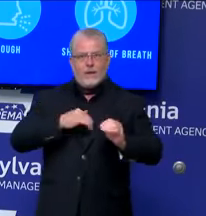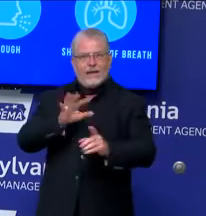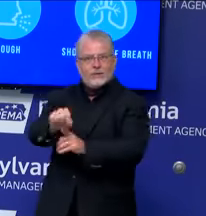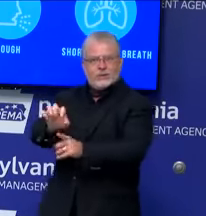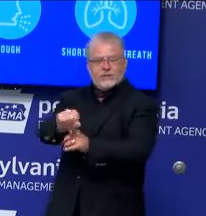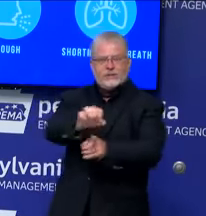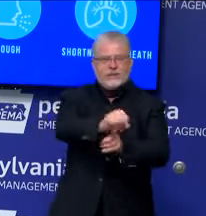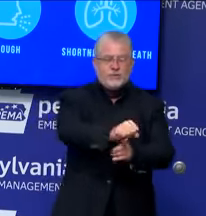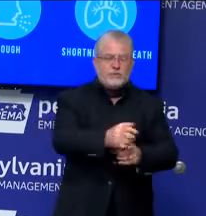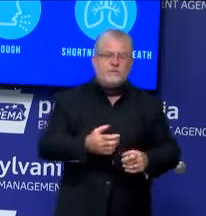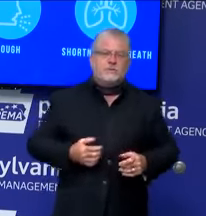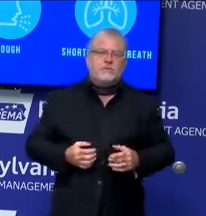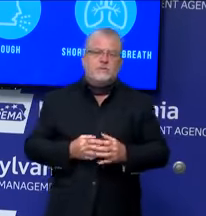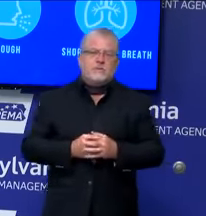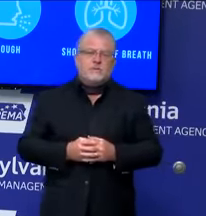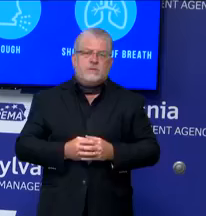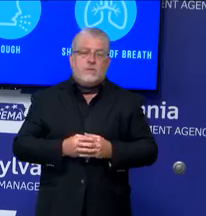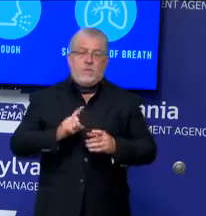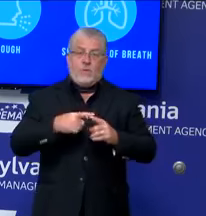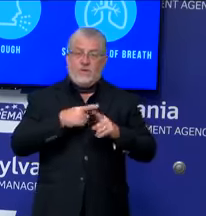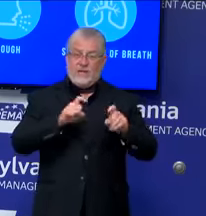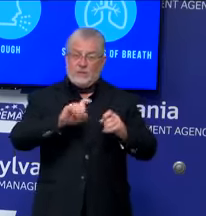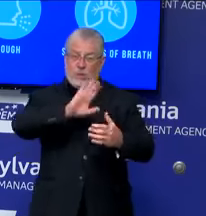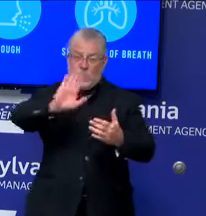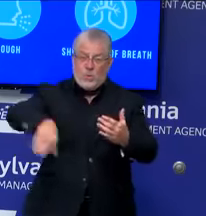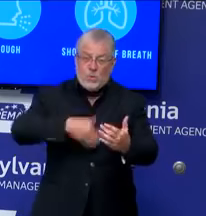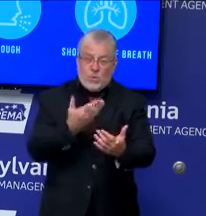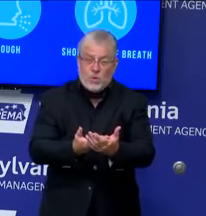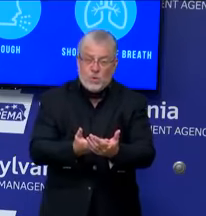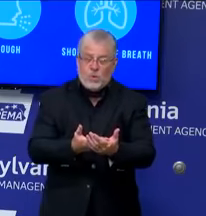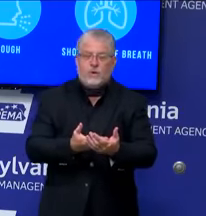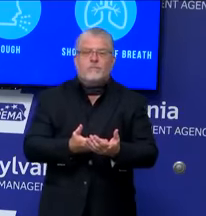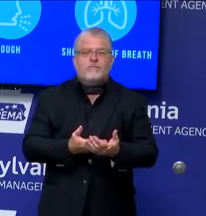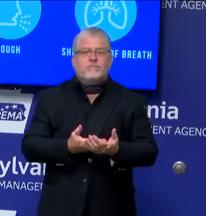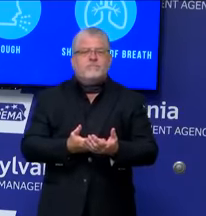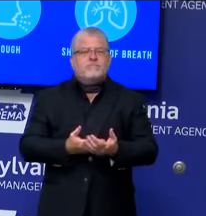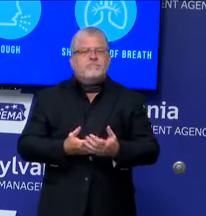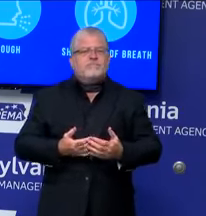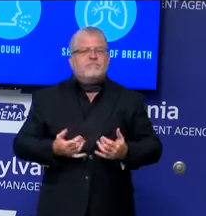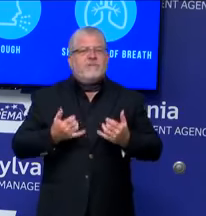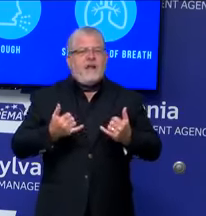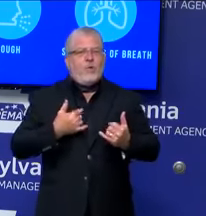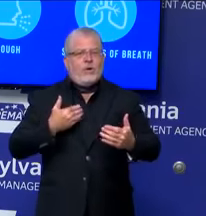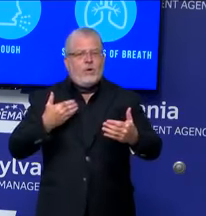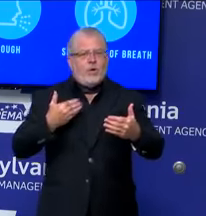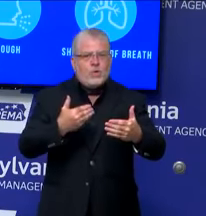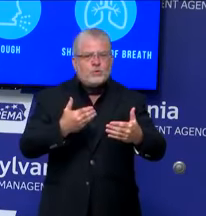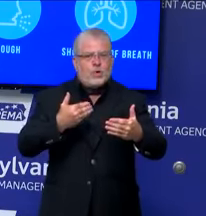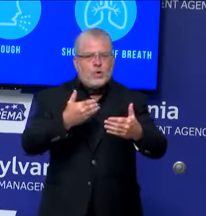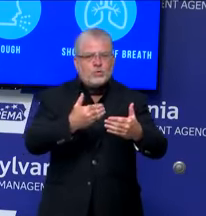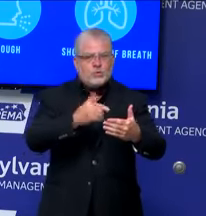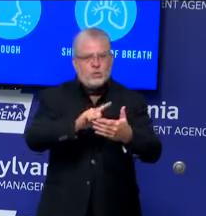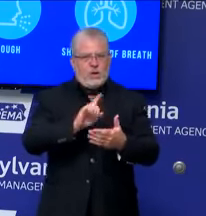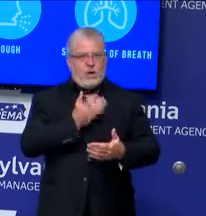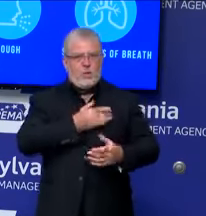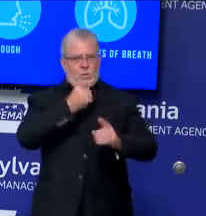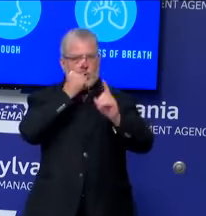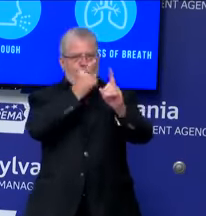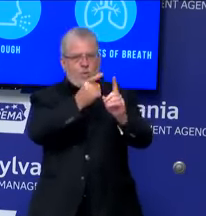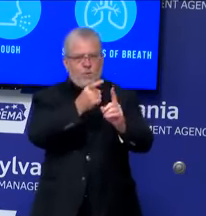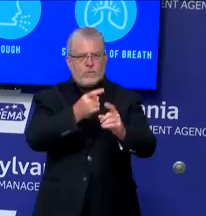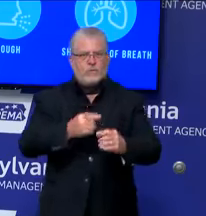testing, facilities are one step closer to achieving all of the goals set out to allow safe visitation,